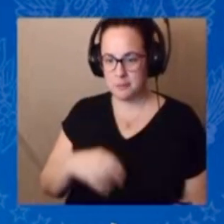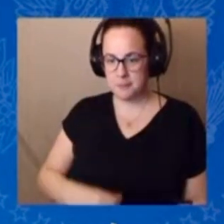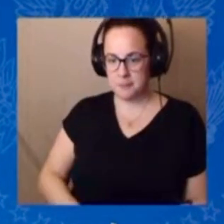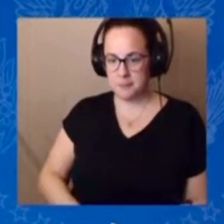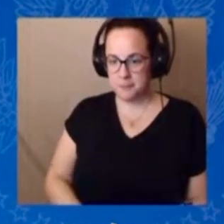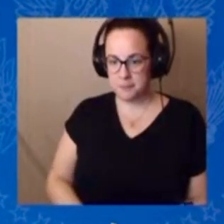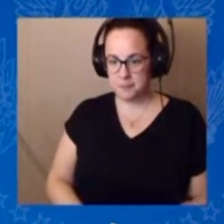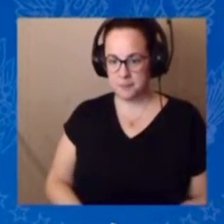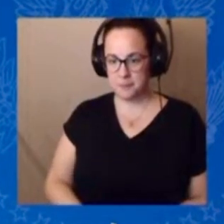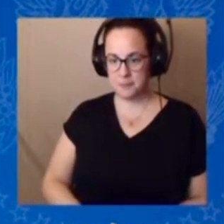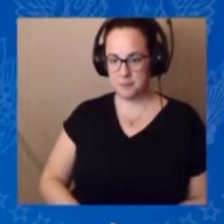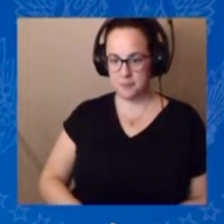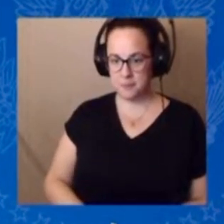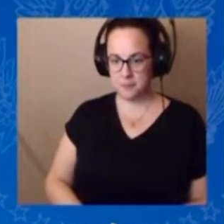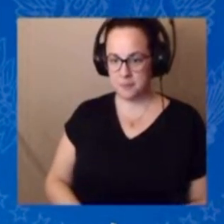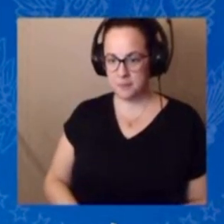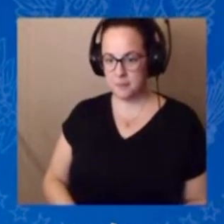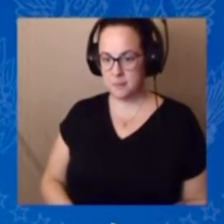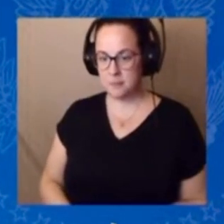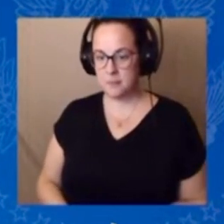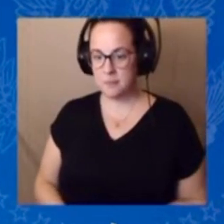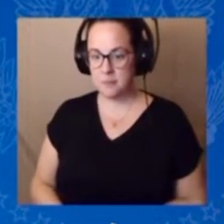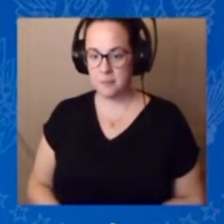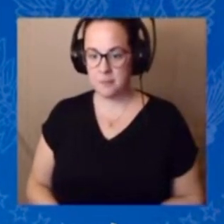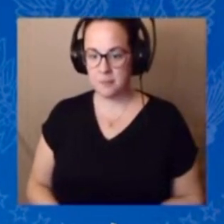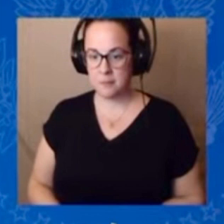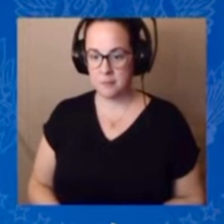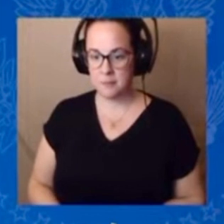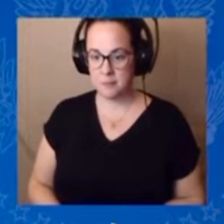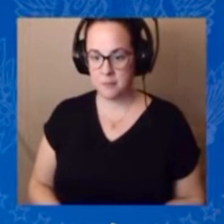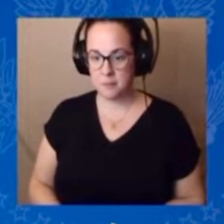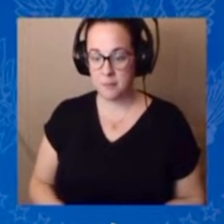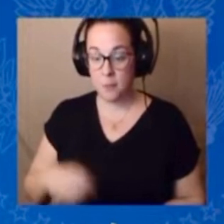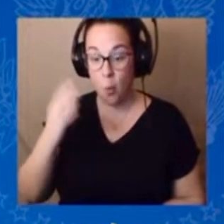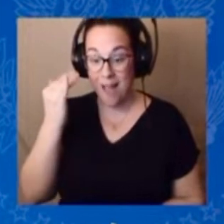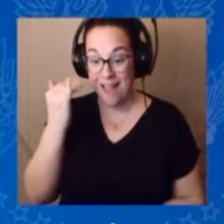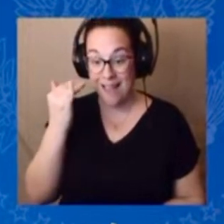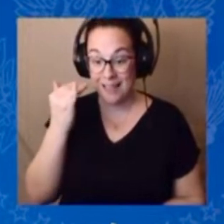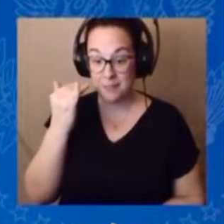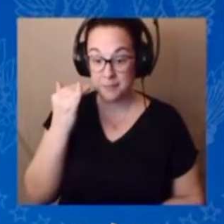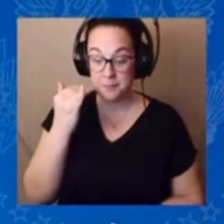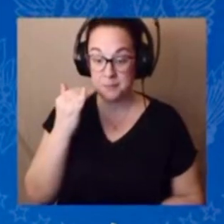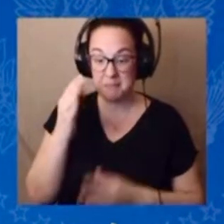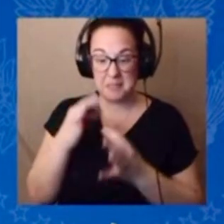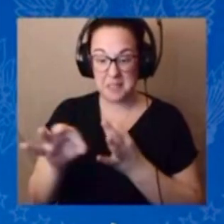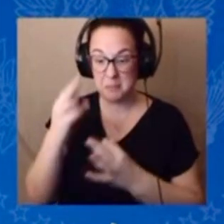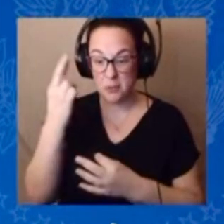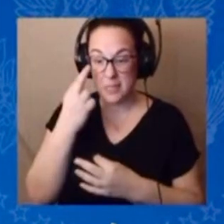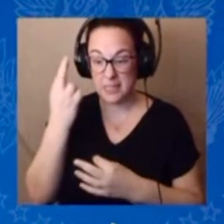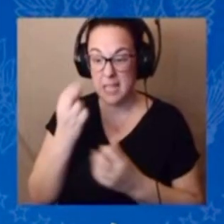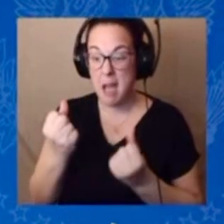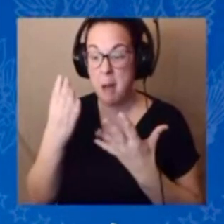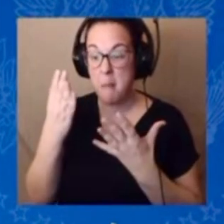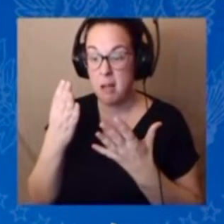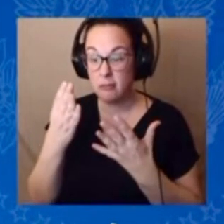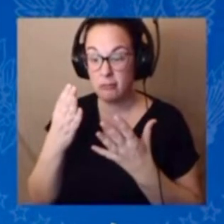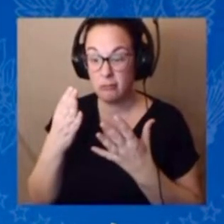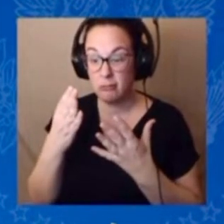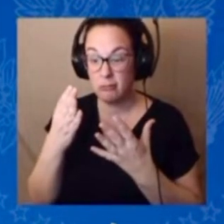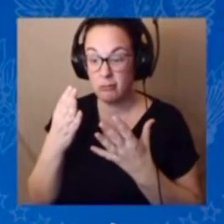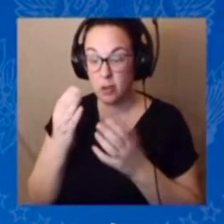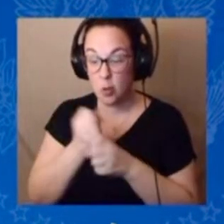You know why? That's fair for a simple reason. You know how much it costs to make it? The insulin? $10.